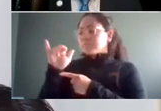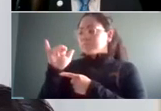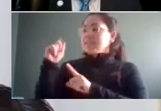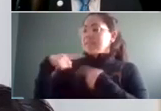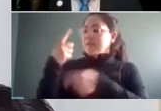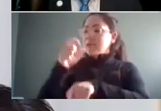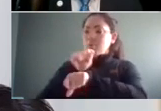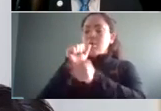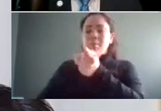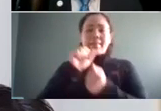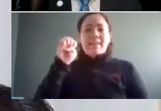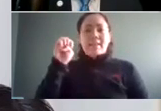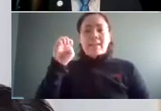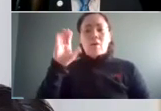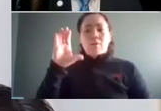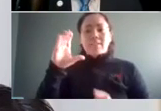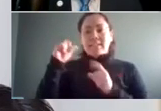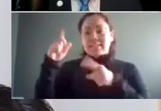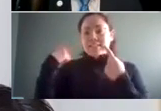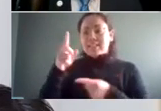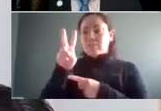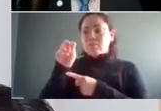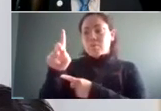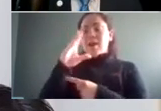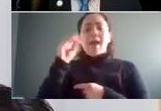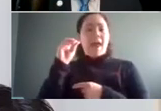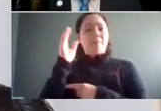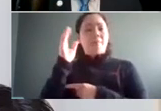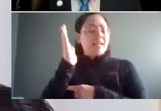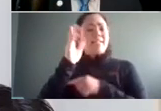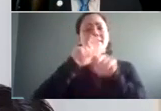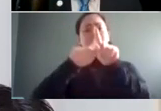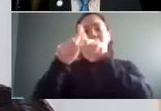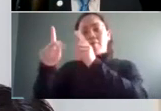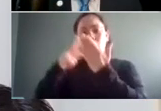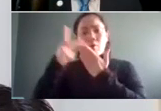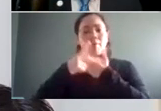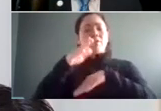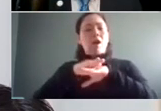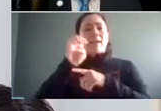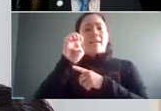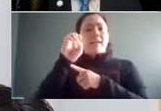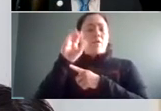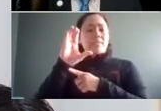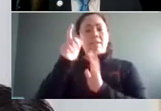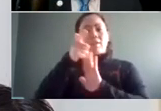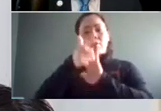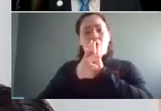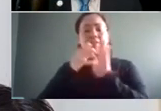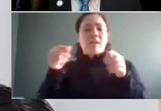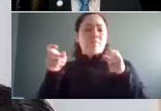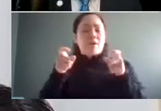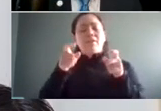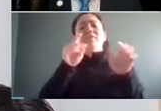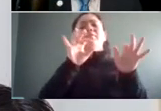the EEOC since 2001 and regularly presents outreach programs on the EEOC laws and regulations as well